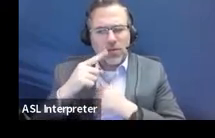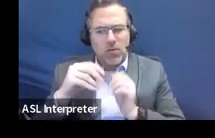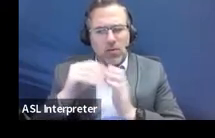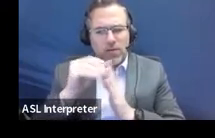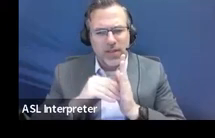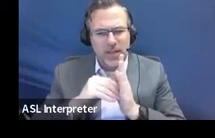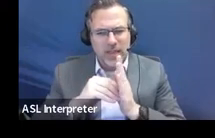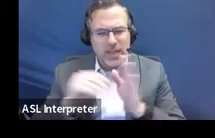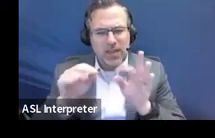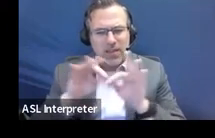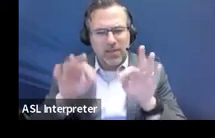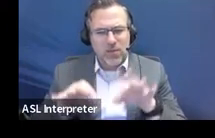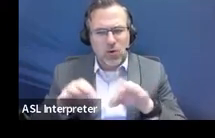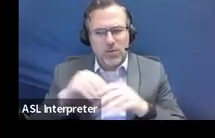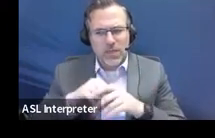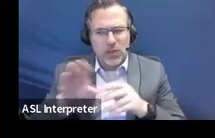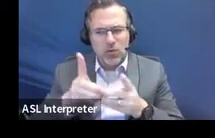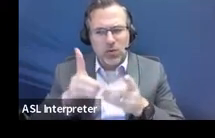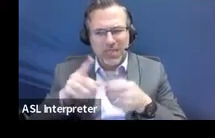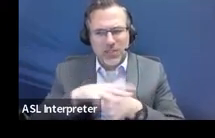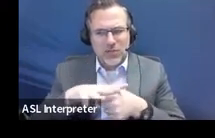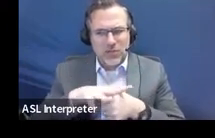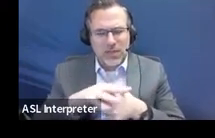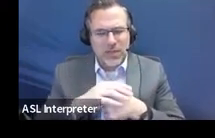in these forms in your districts?